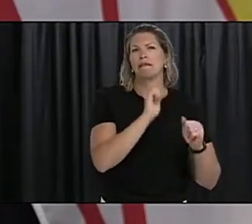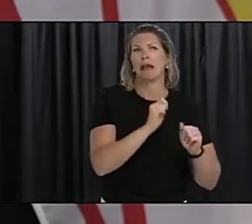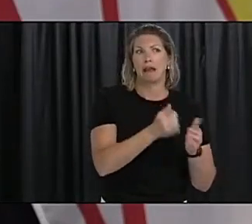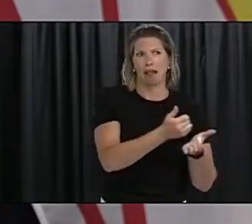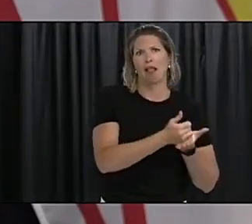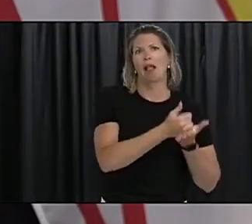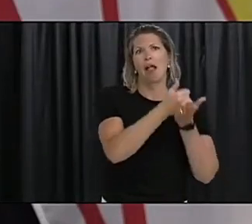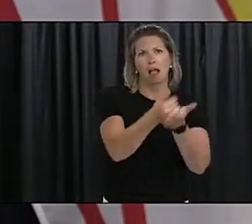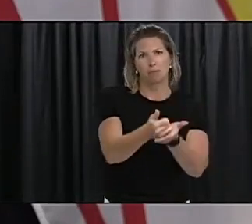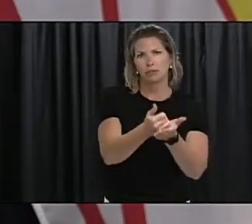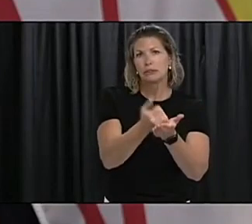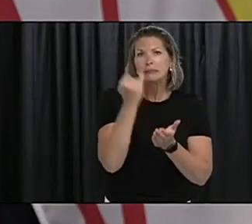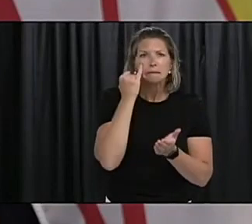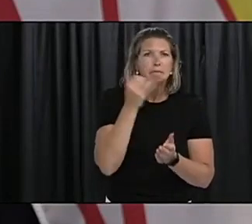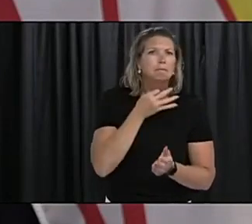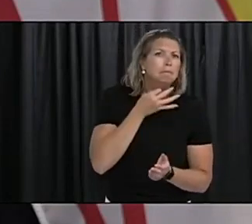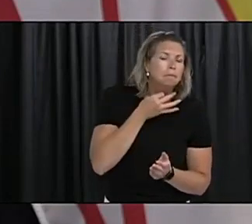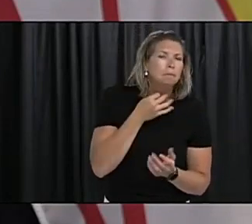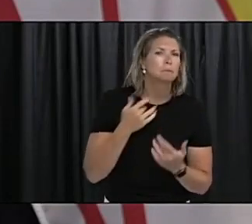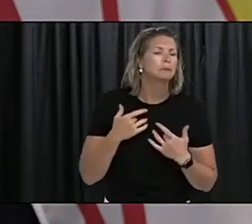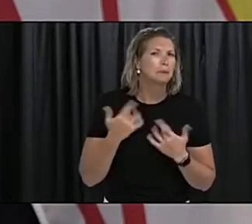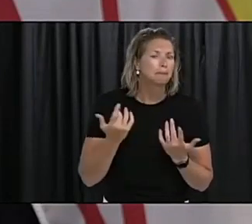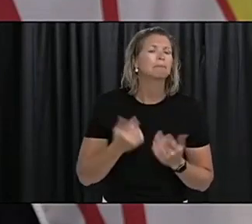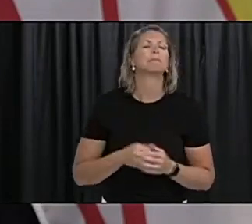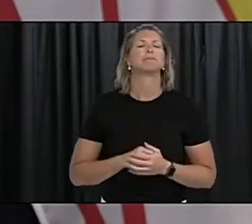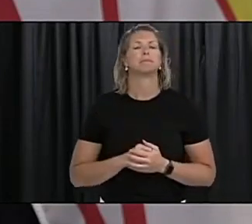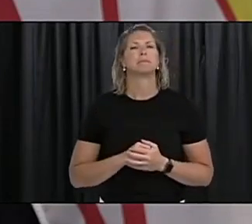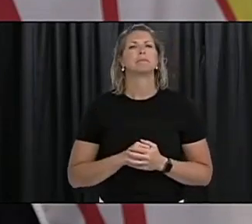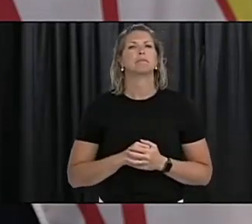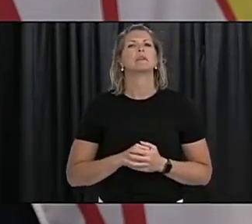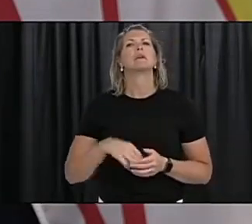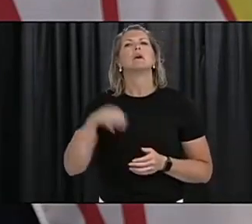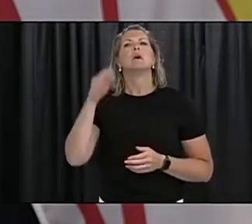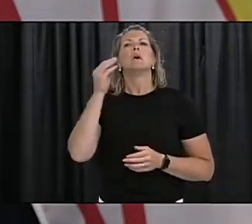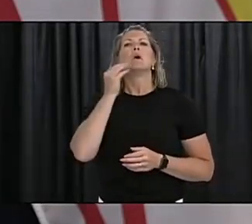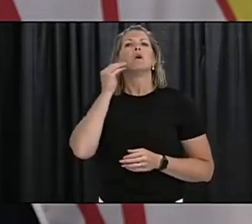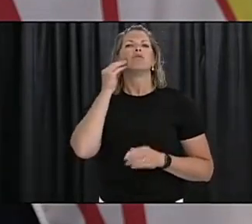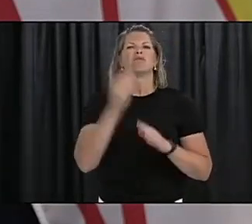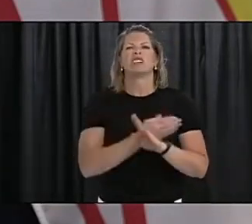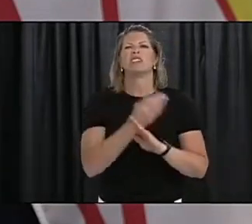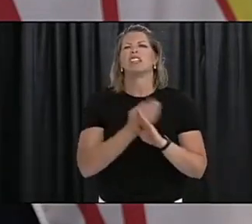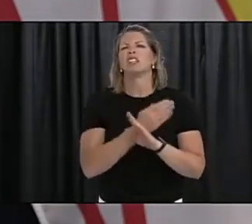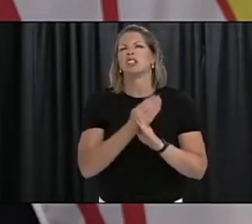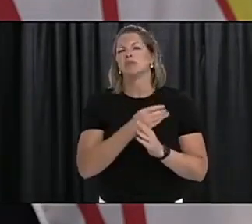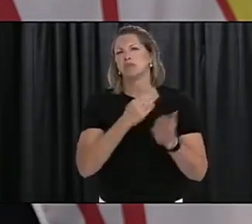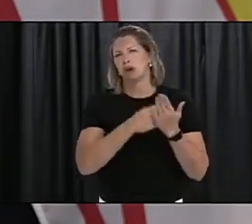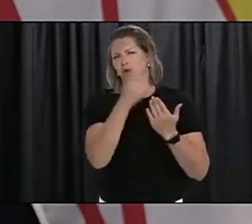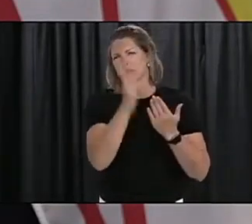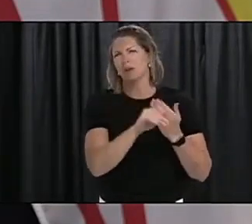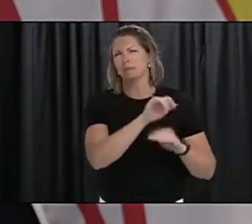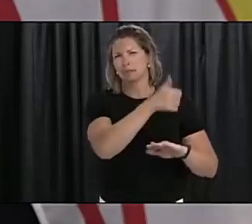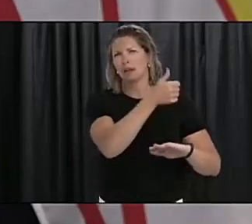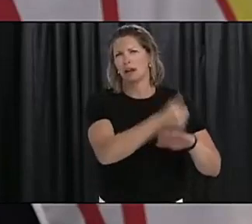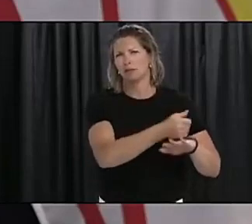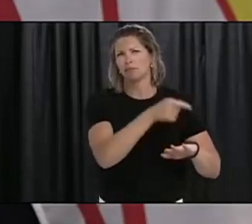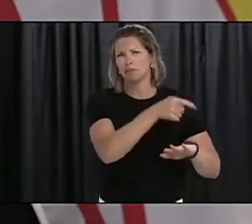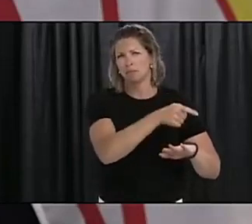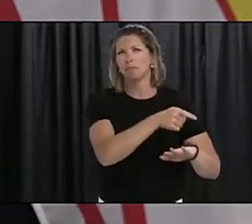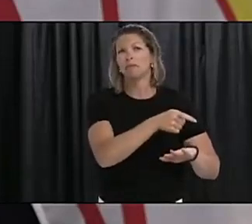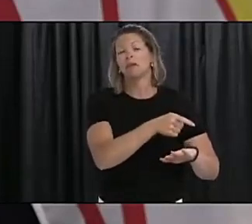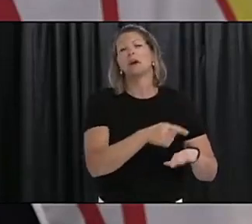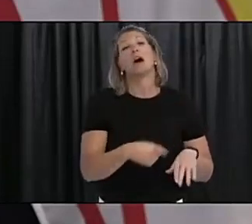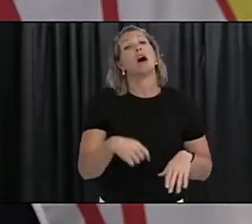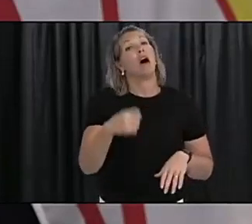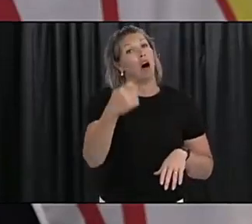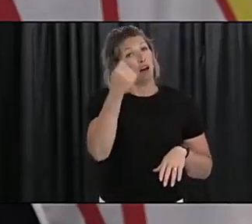individual homeowners for renovation projects. You can appreciate that these new programs, when they're put in place, the applications